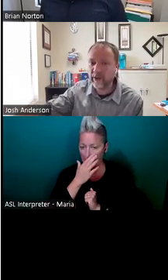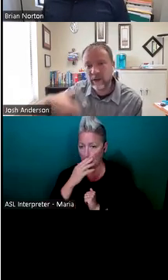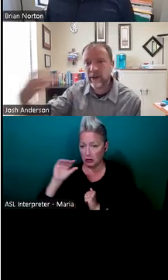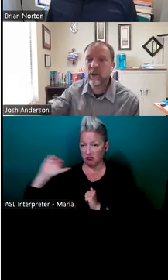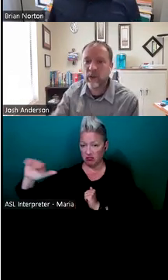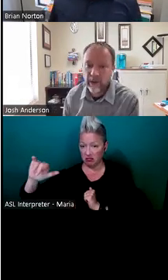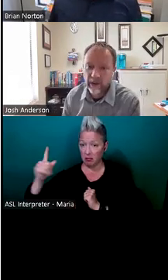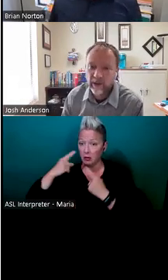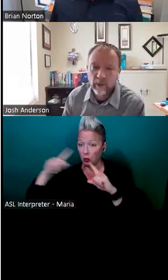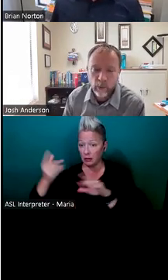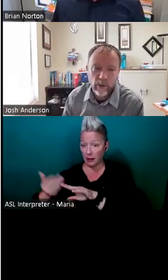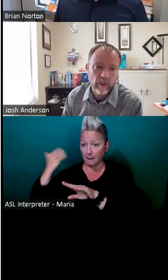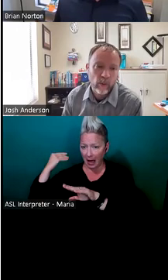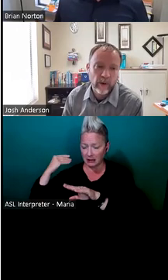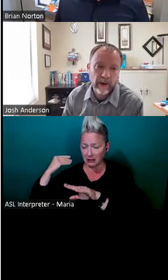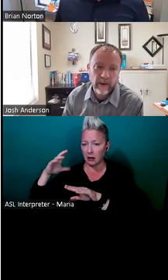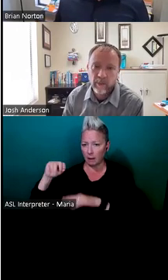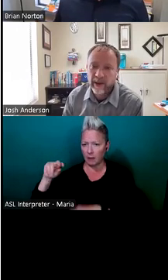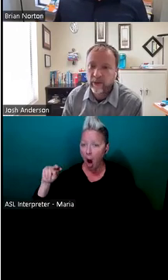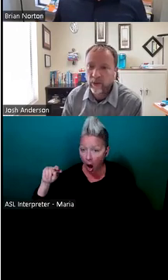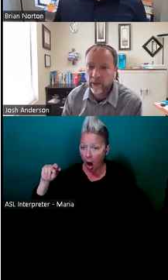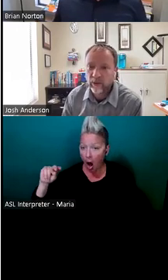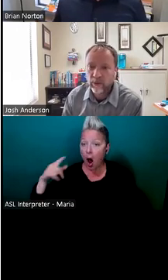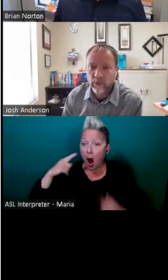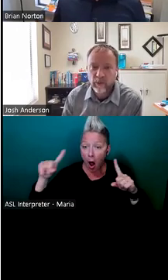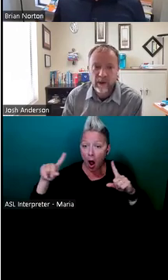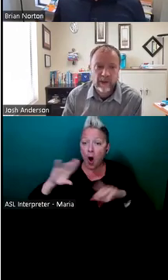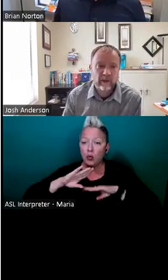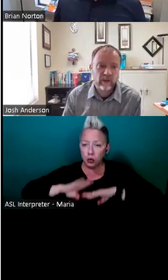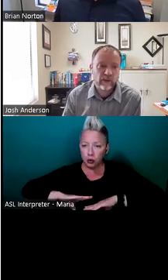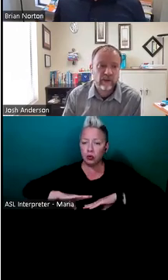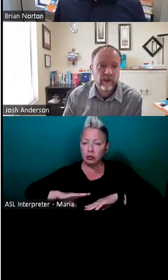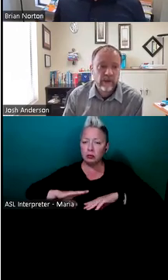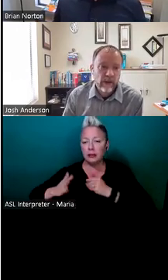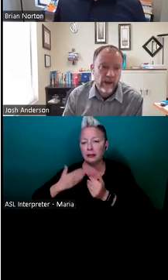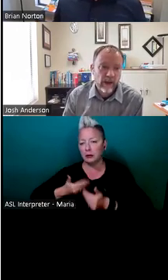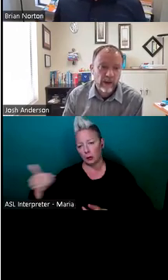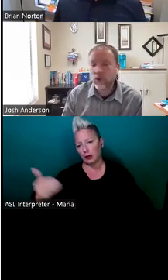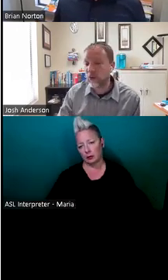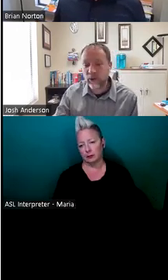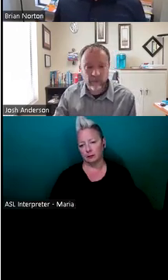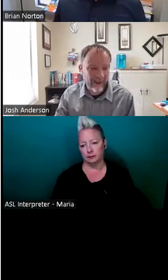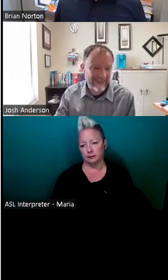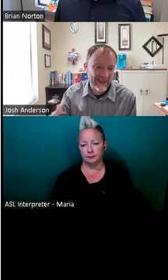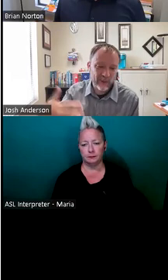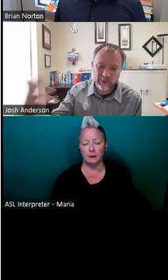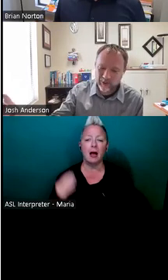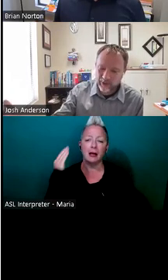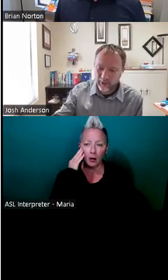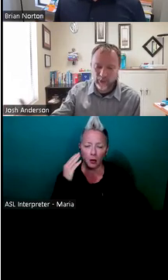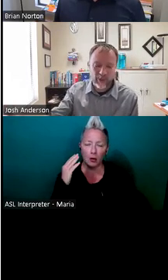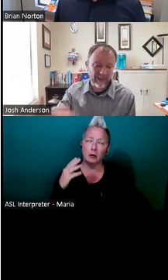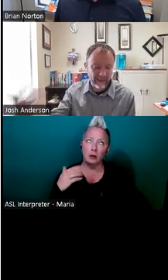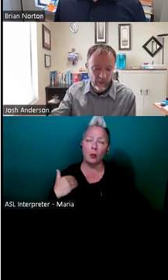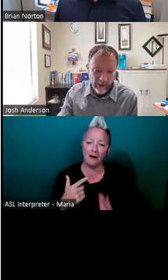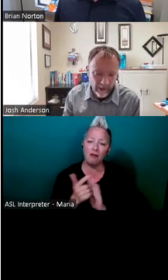thing can really kind of get the employer on board and, and make it a little easier for them to make that decision. Uh, I know there's laws in place. I know there's,